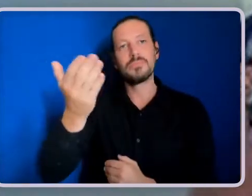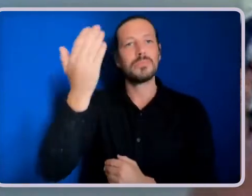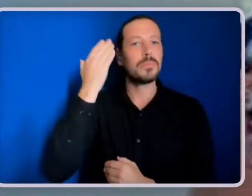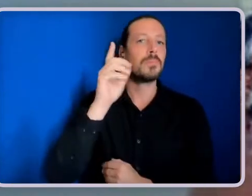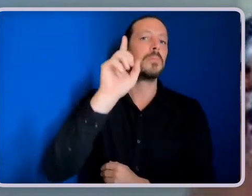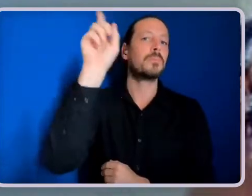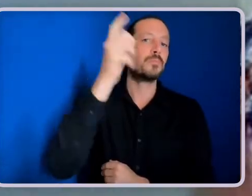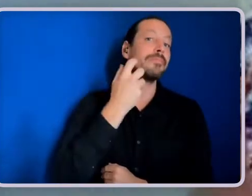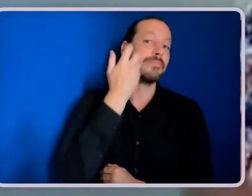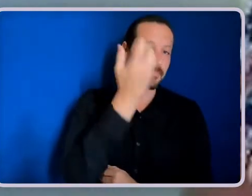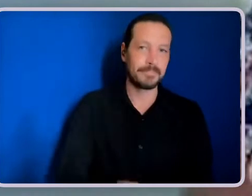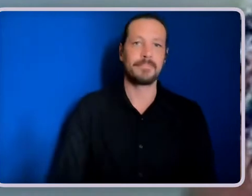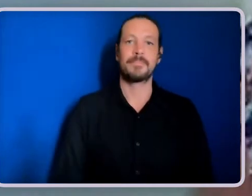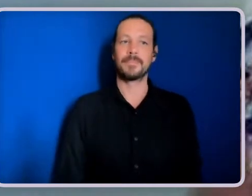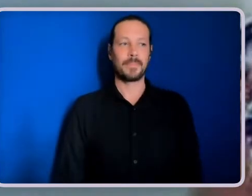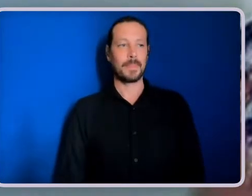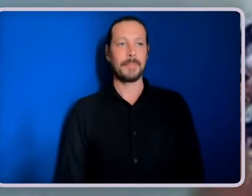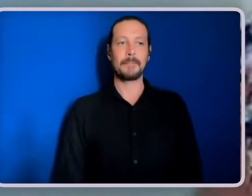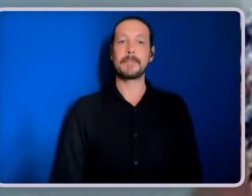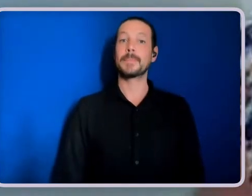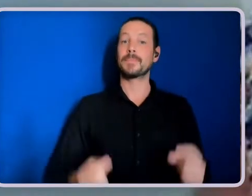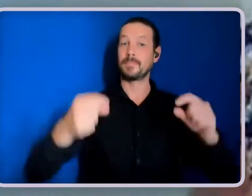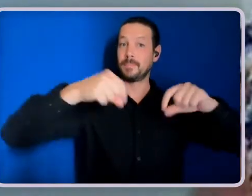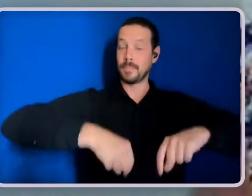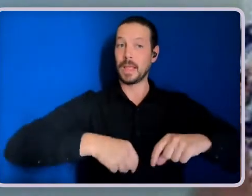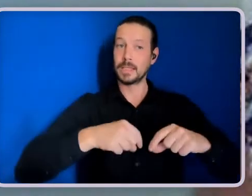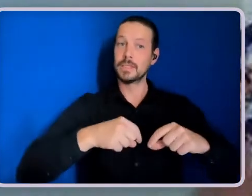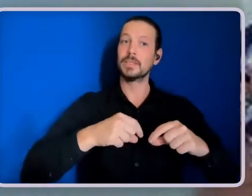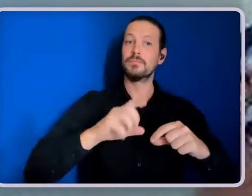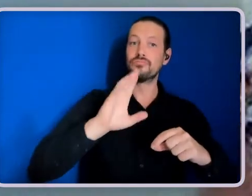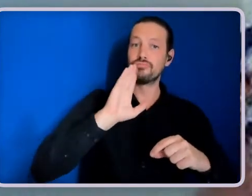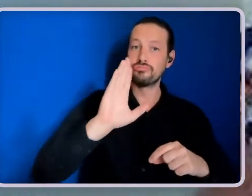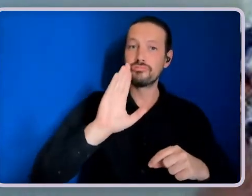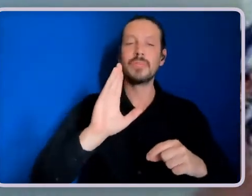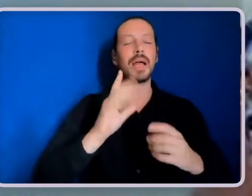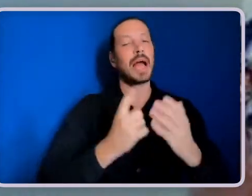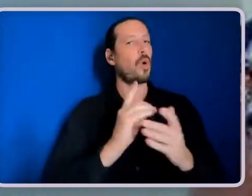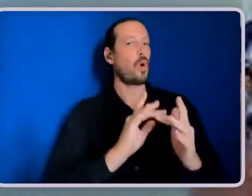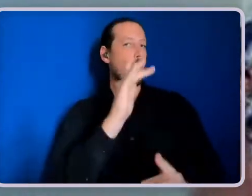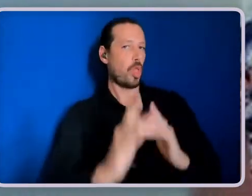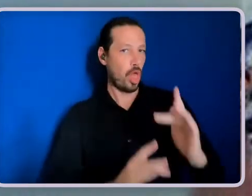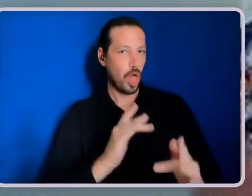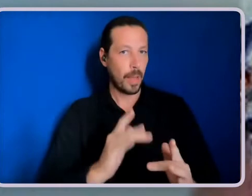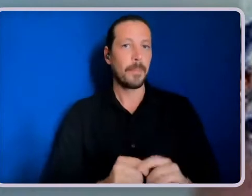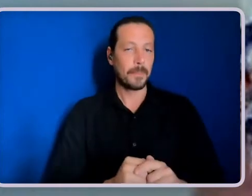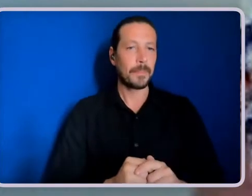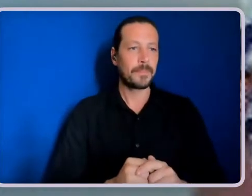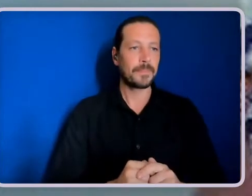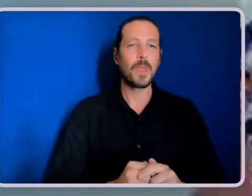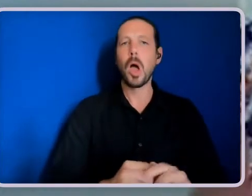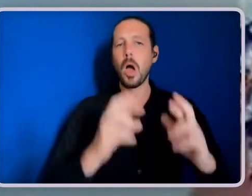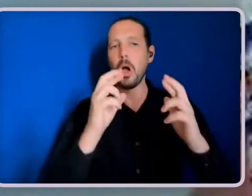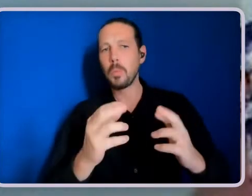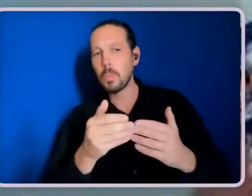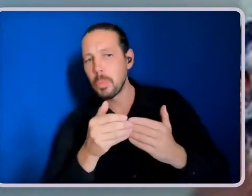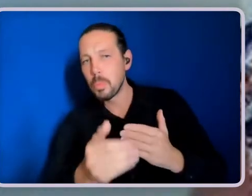Once again, we are delivering the Advocacy Sector Conversations Forum to you online. We hope at some stage to be able